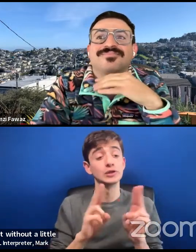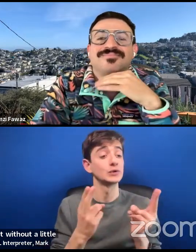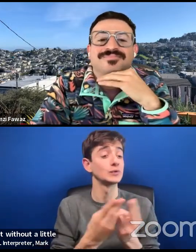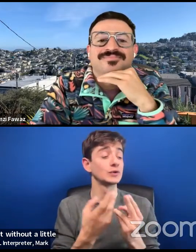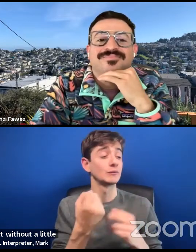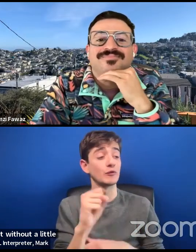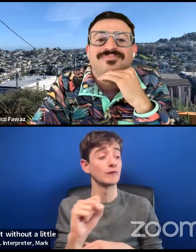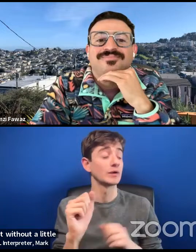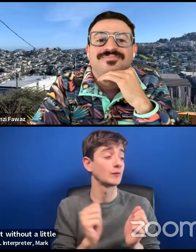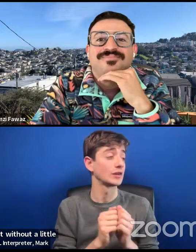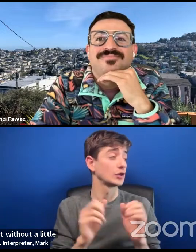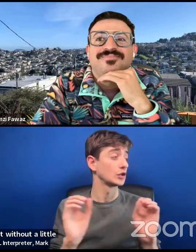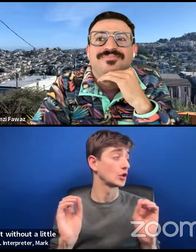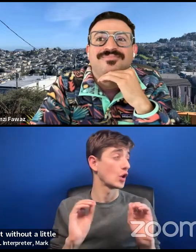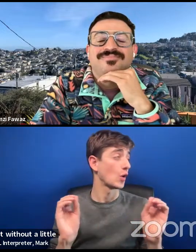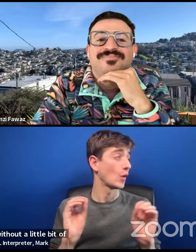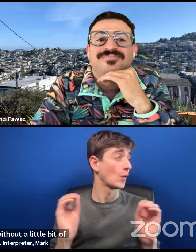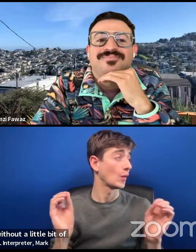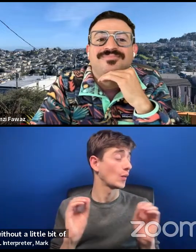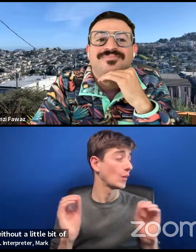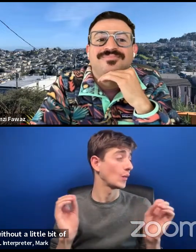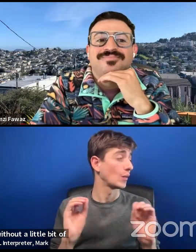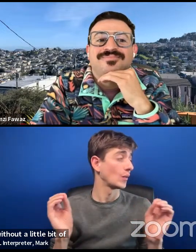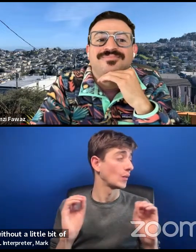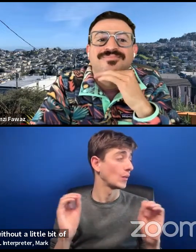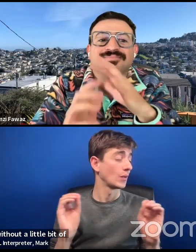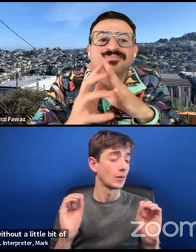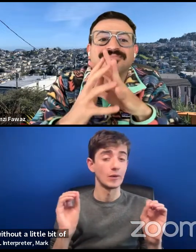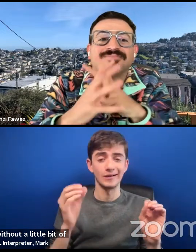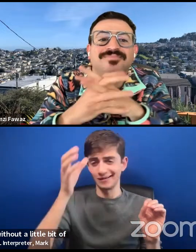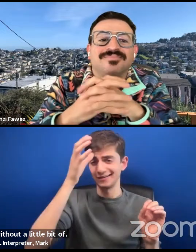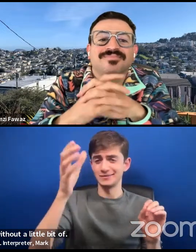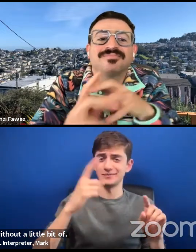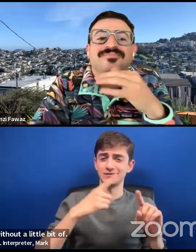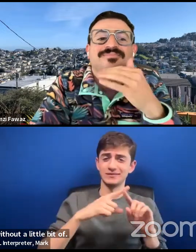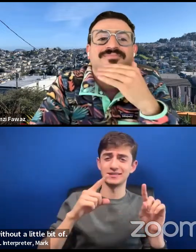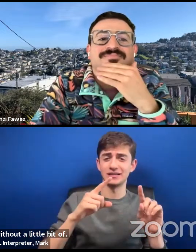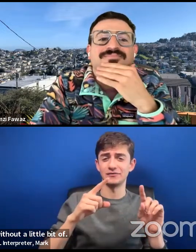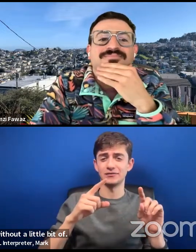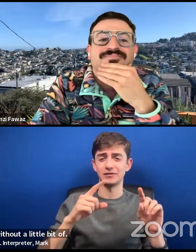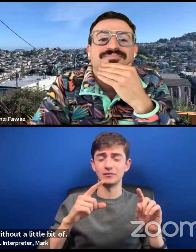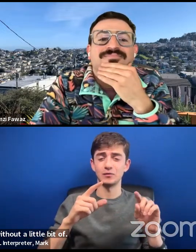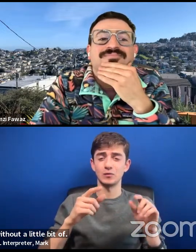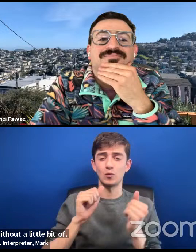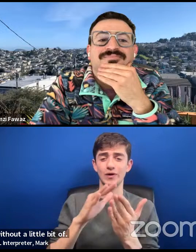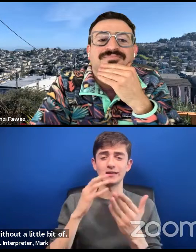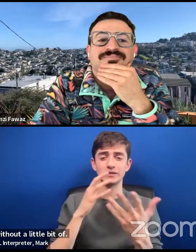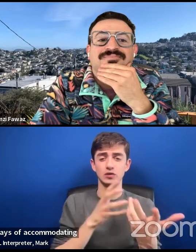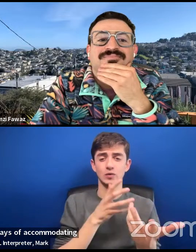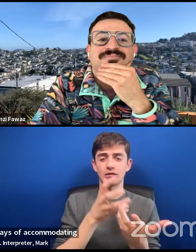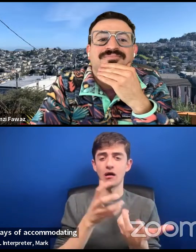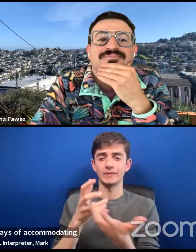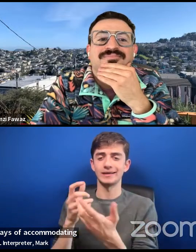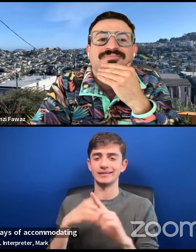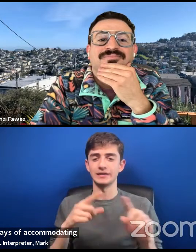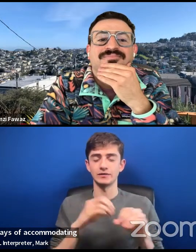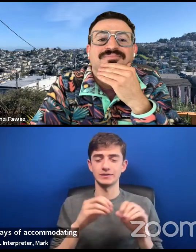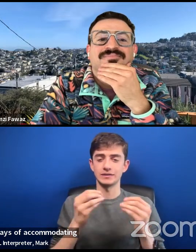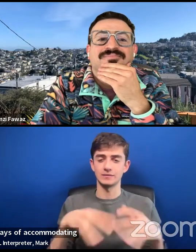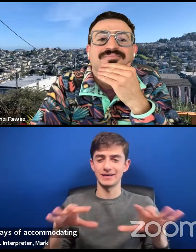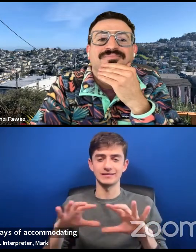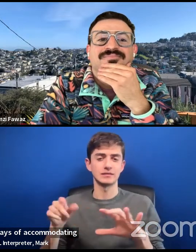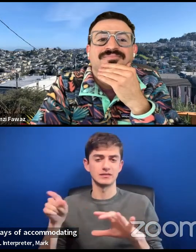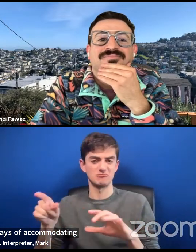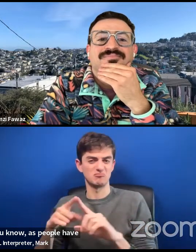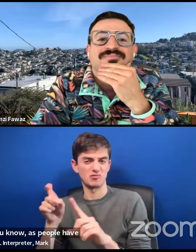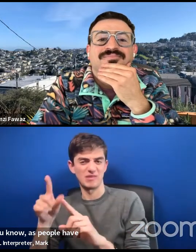bringing together of different ways of accommodating difference in those spaces, know, as, as people have been doing. So it's not